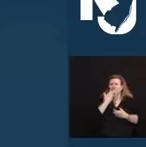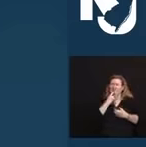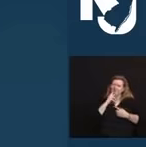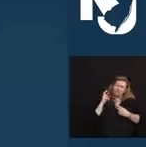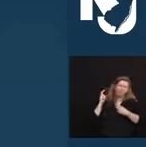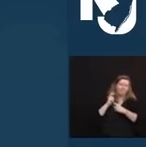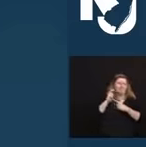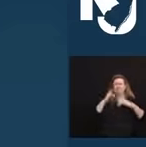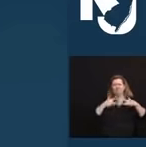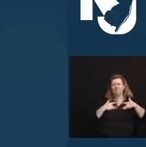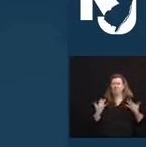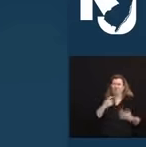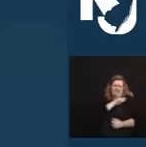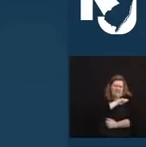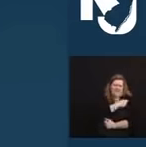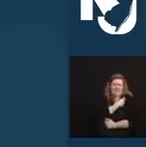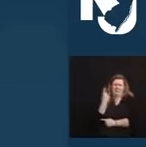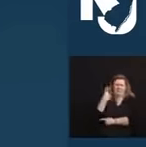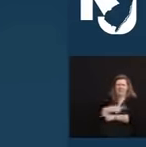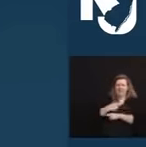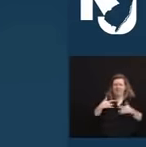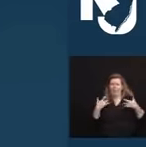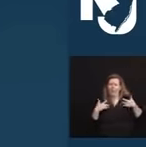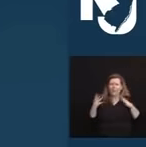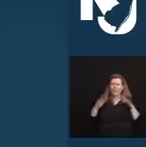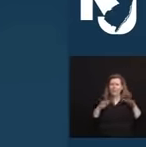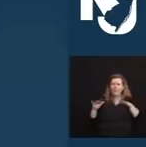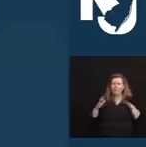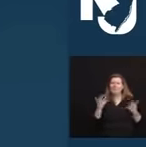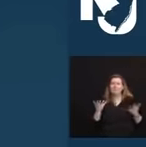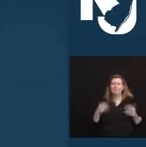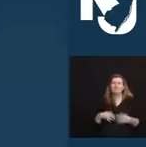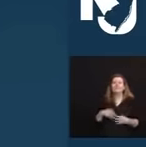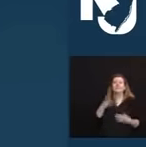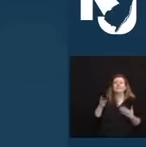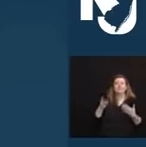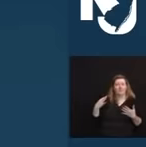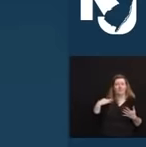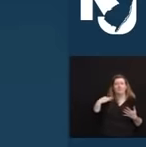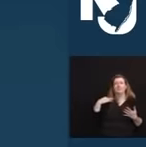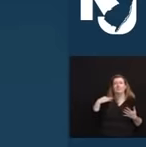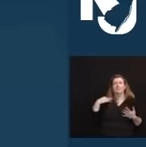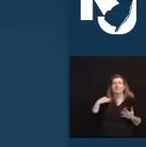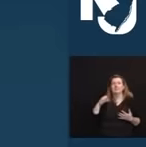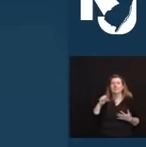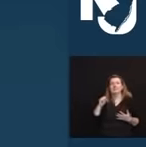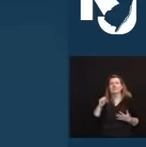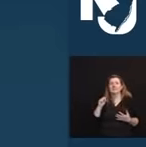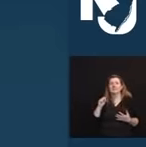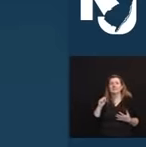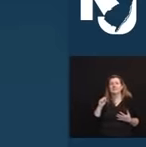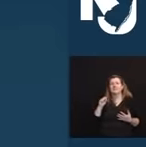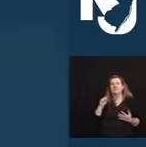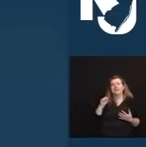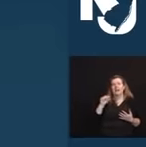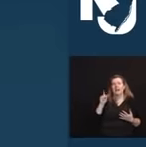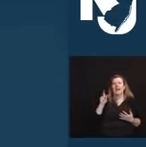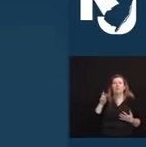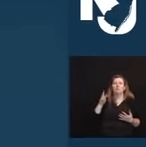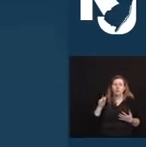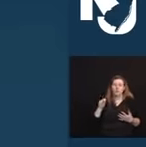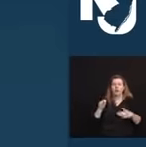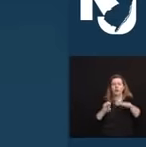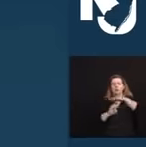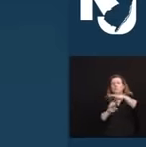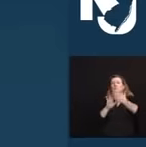He was also an active parent, volunteer at St. Andrew's Elementary School and church in Bayonne and later at St. Dominic Academy.